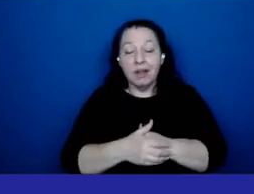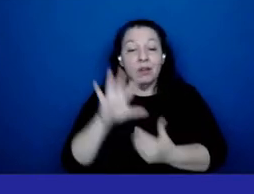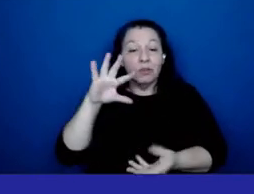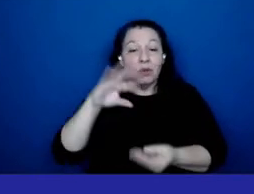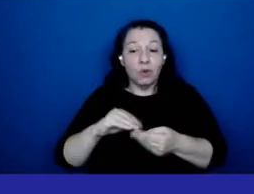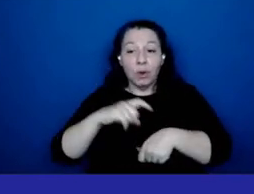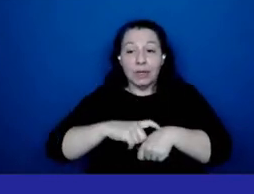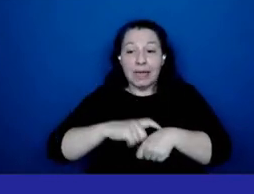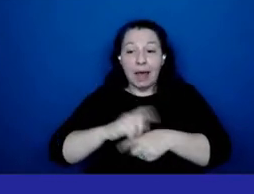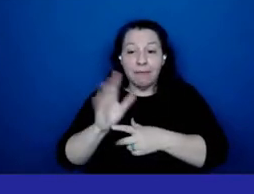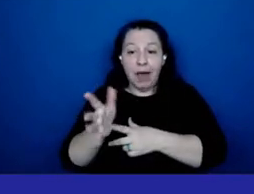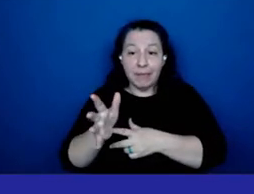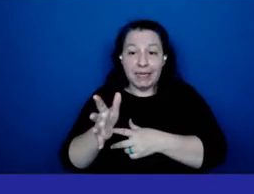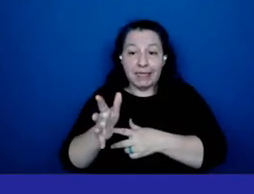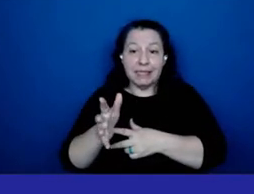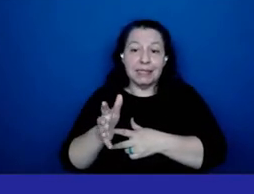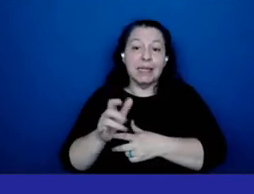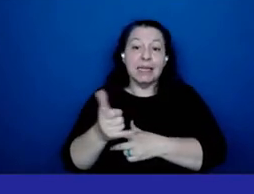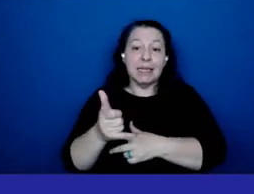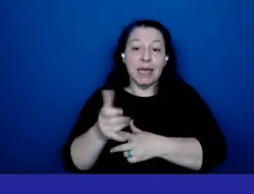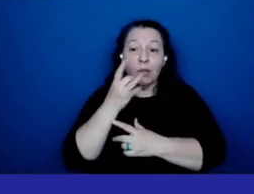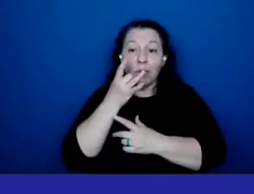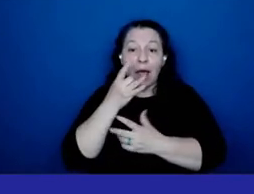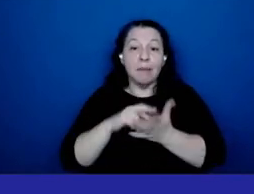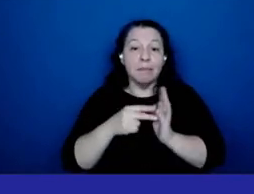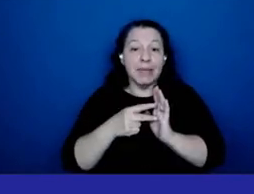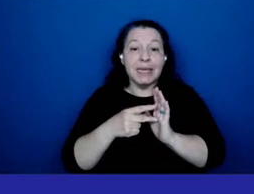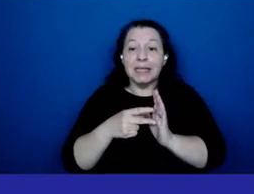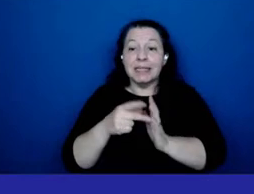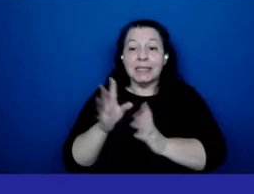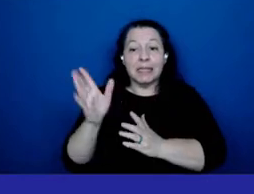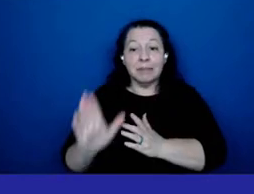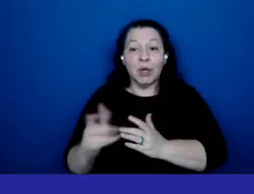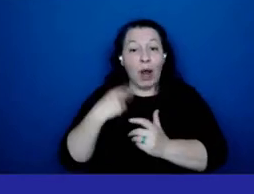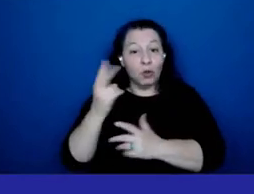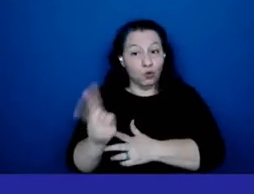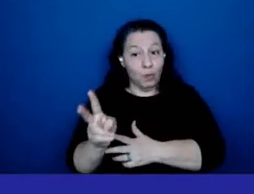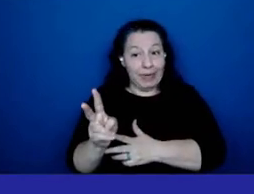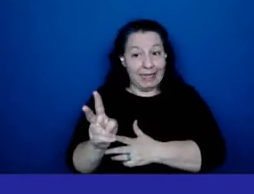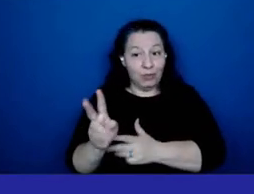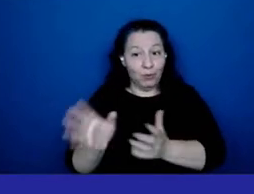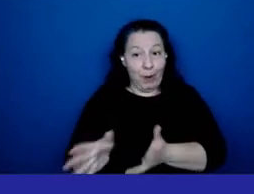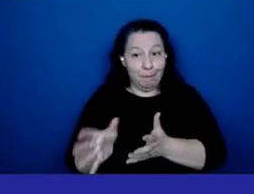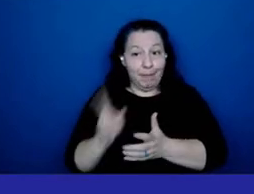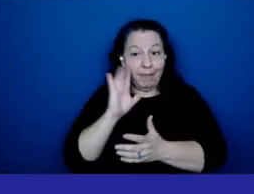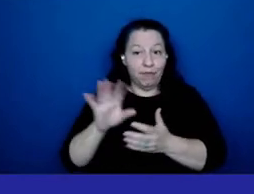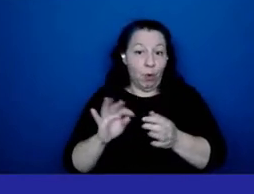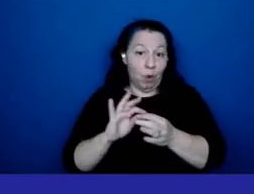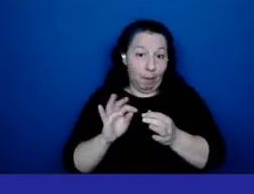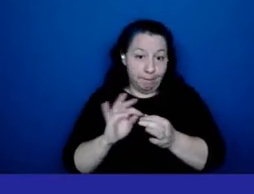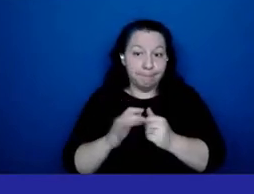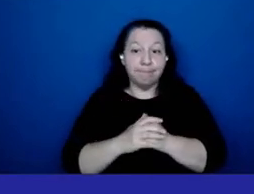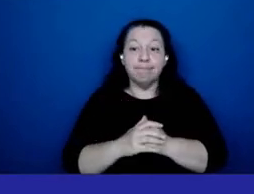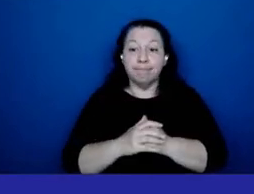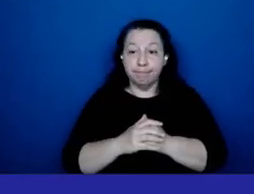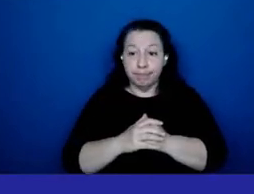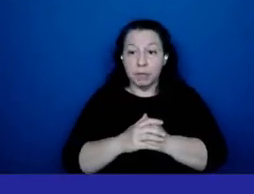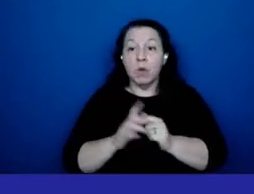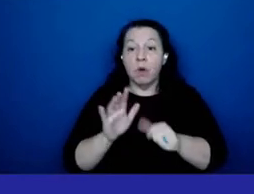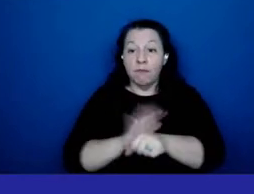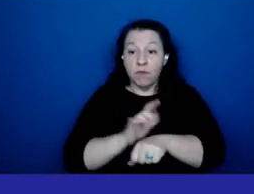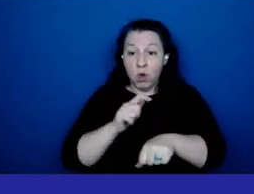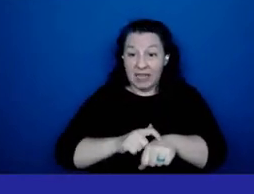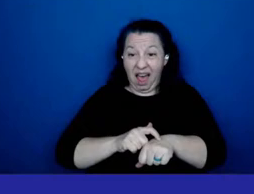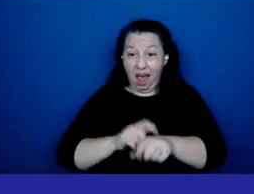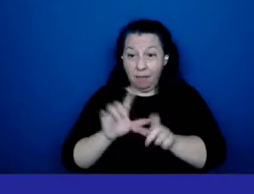five minutes a yellow light will indicate that the speaker has two minutes left um when uh when your full time is expired it will turn